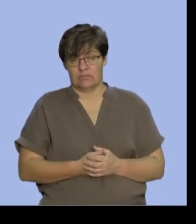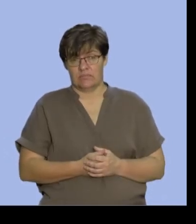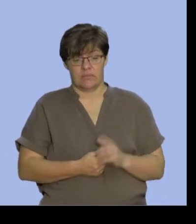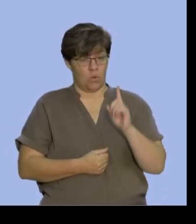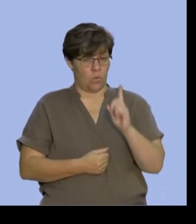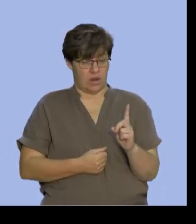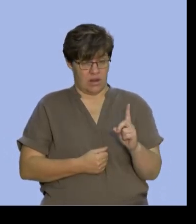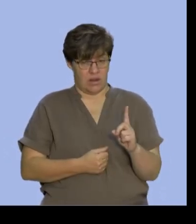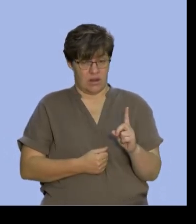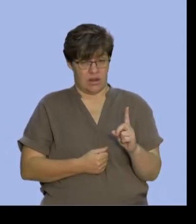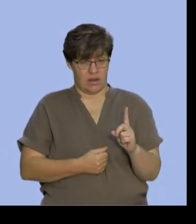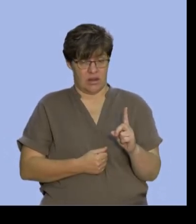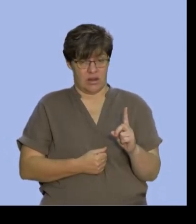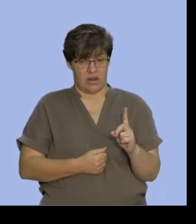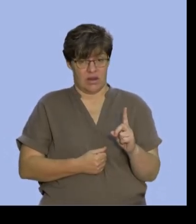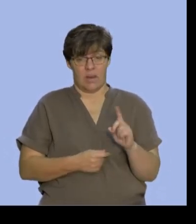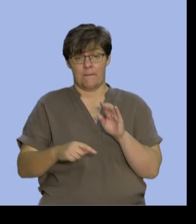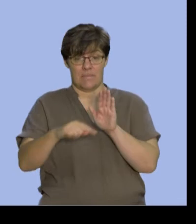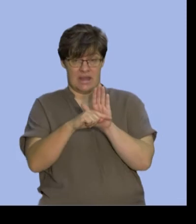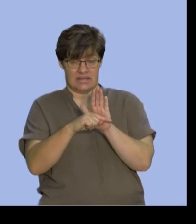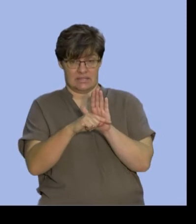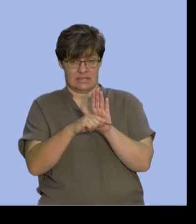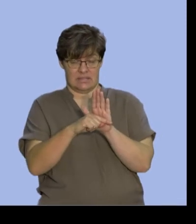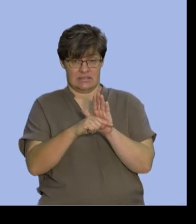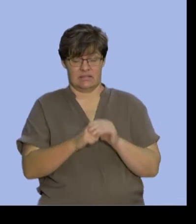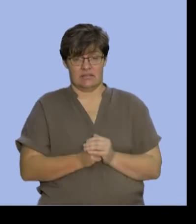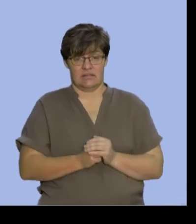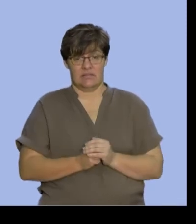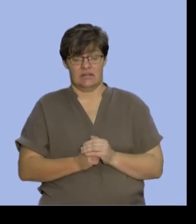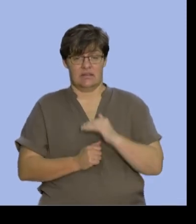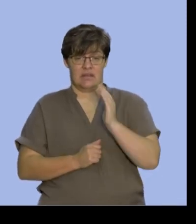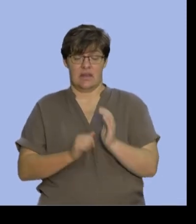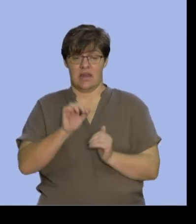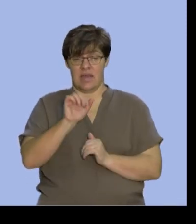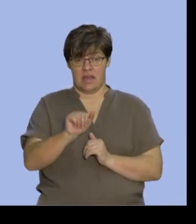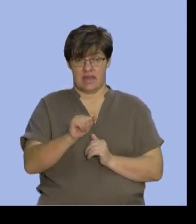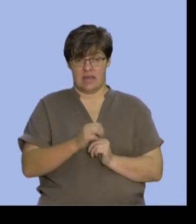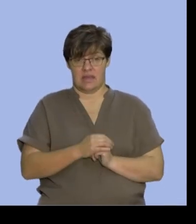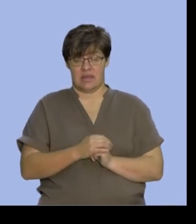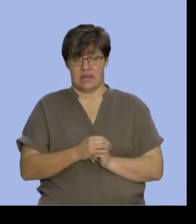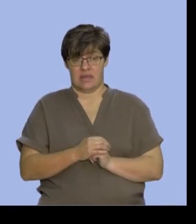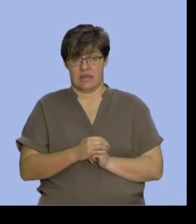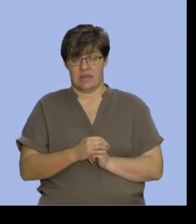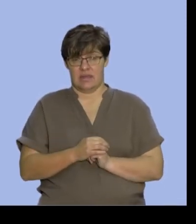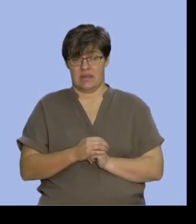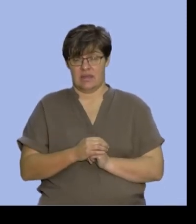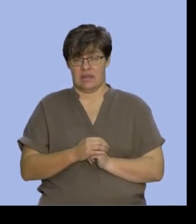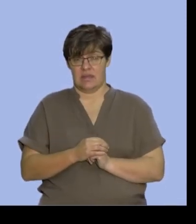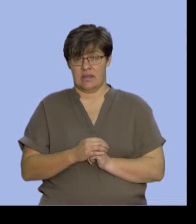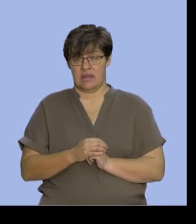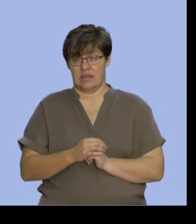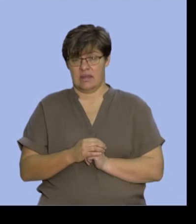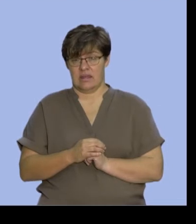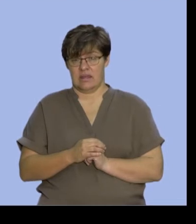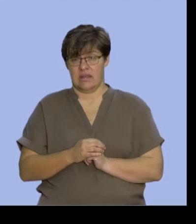and I'm going to subtract A and I'm going to subtract the probability